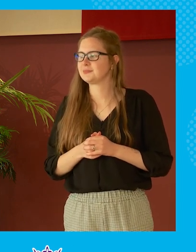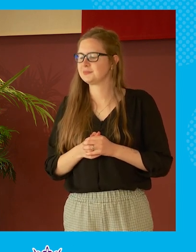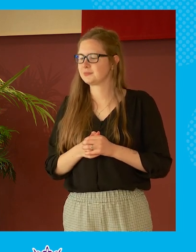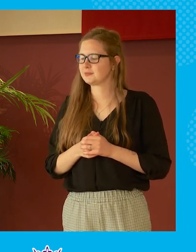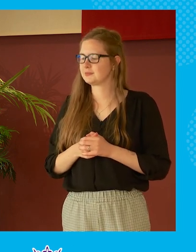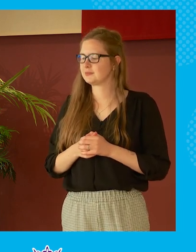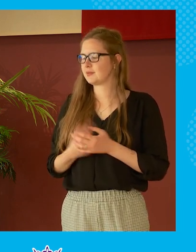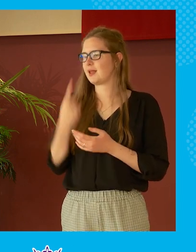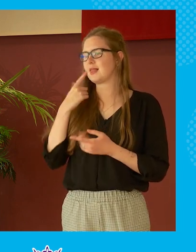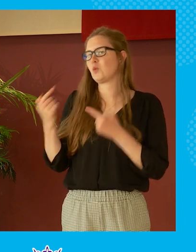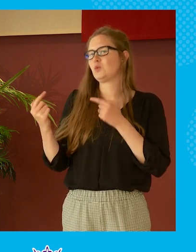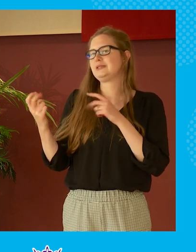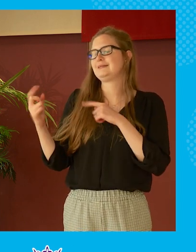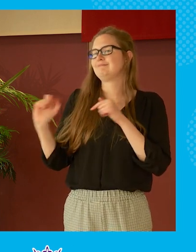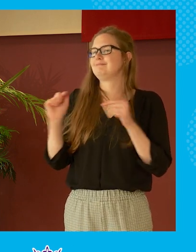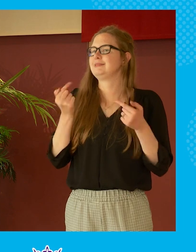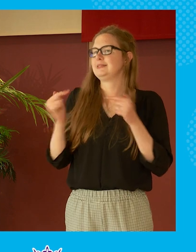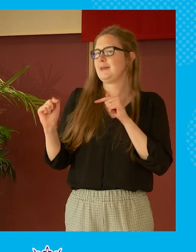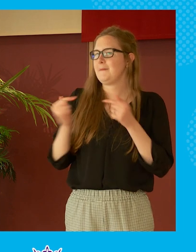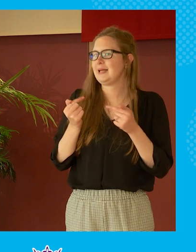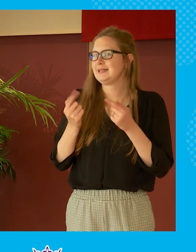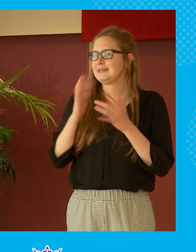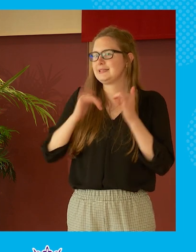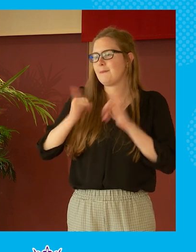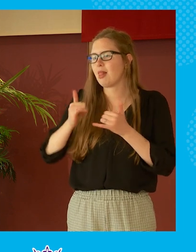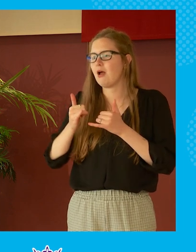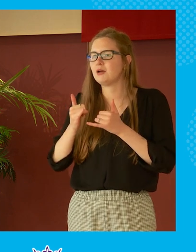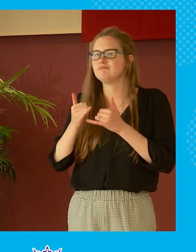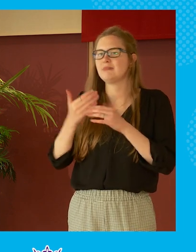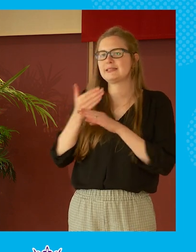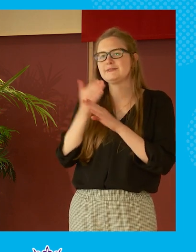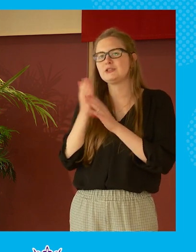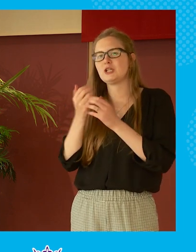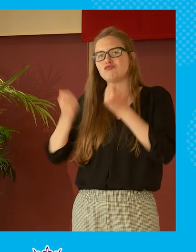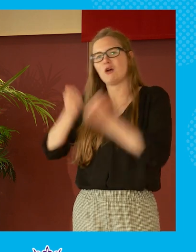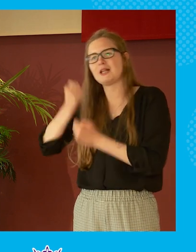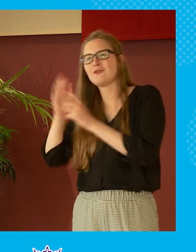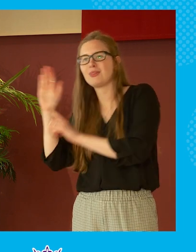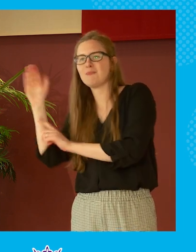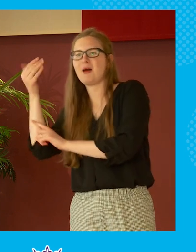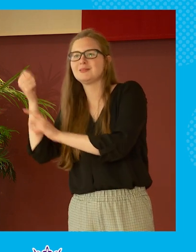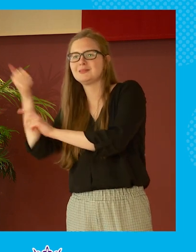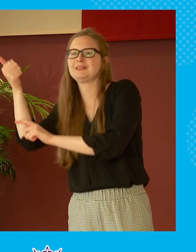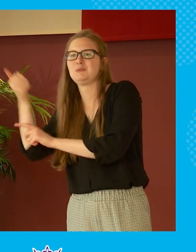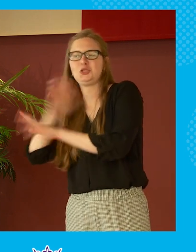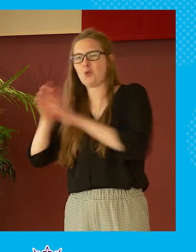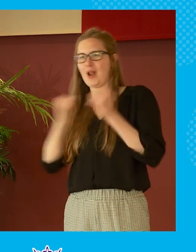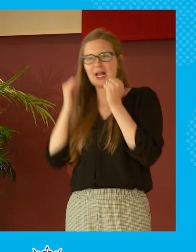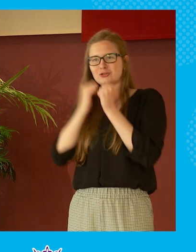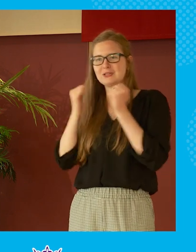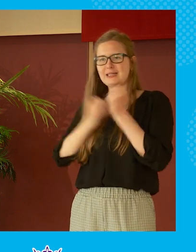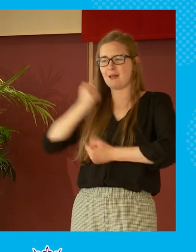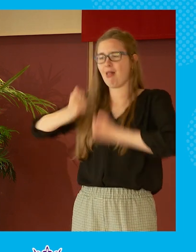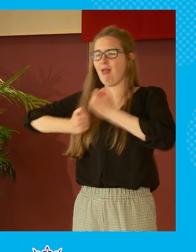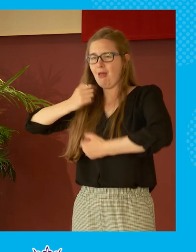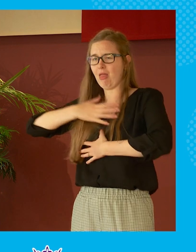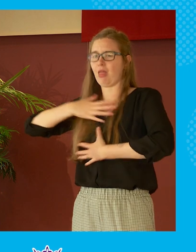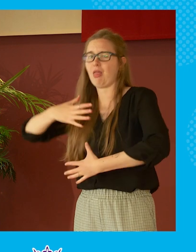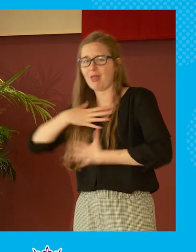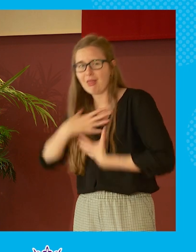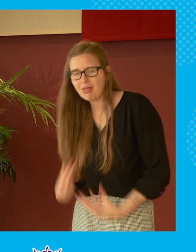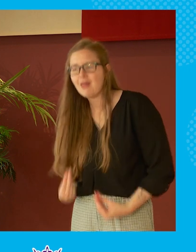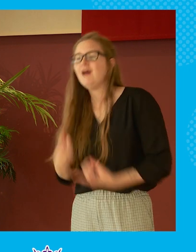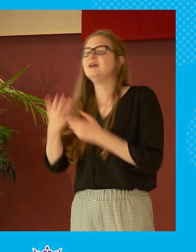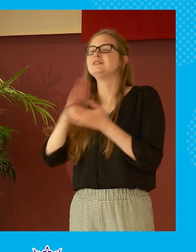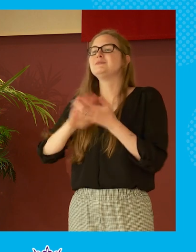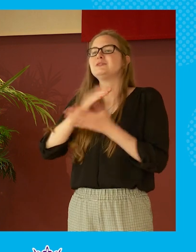we do debate like running for the bus when you don't do any other exercise uh we only do